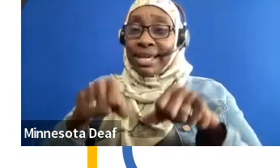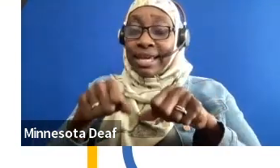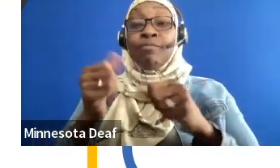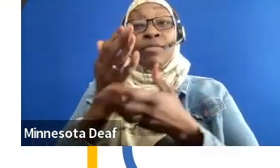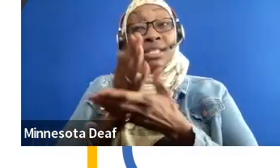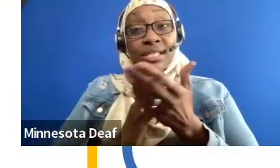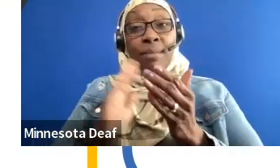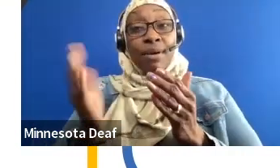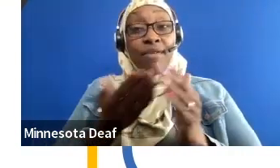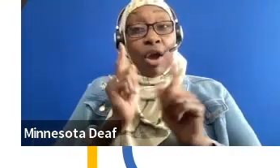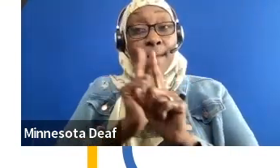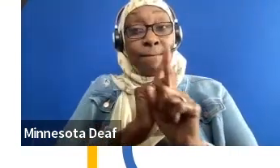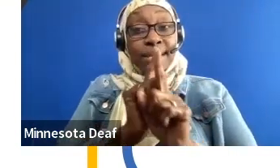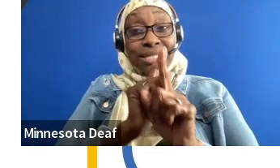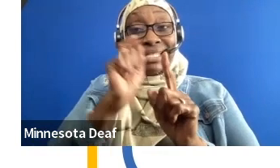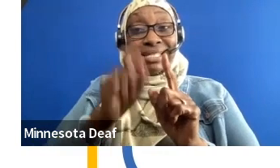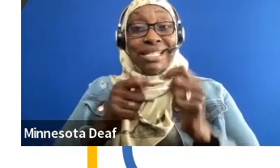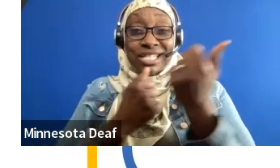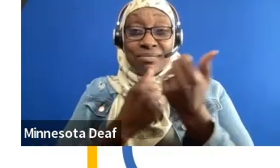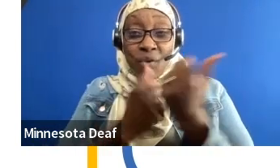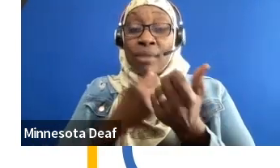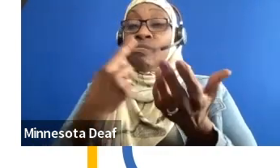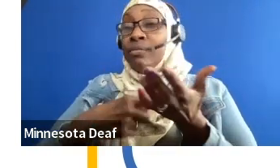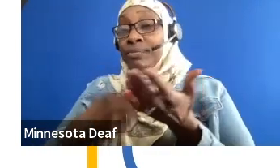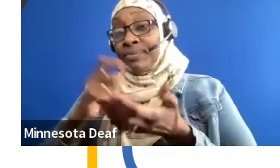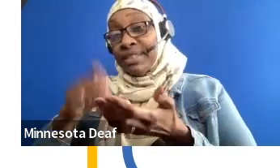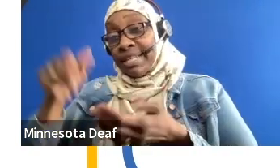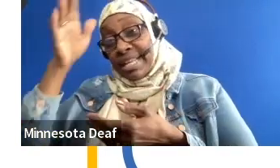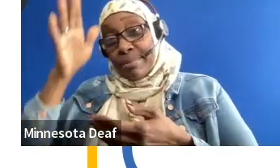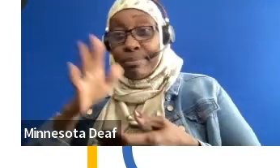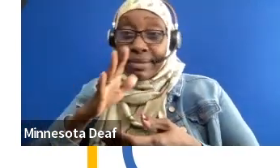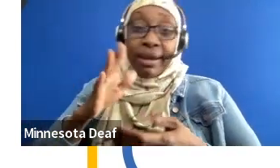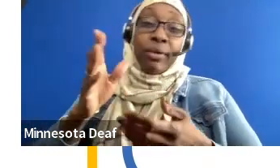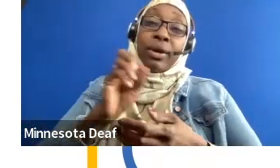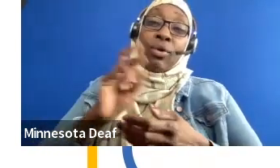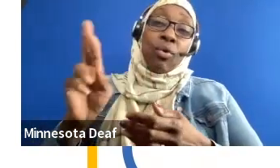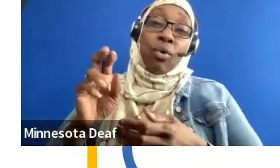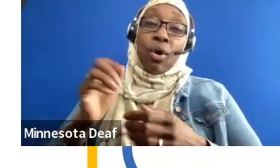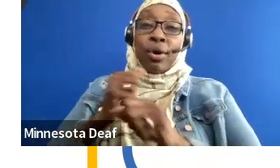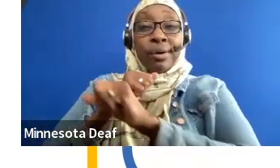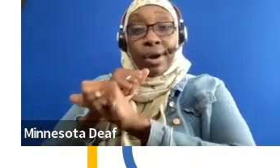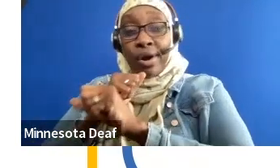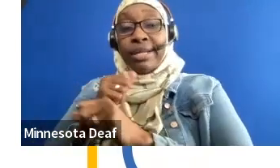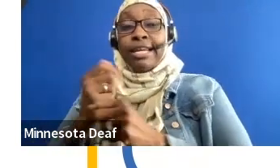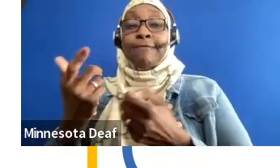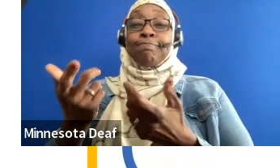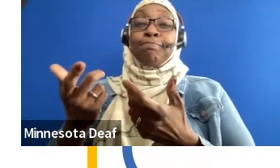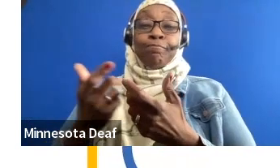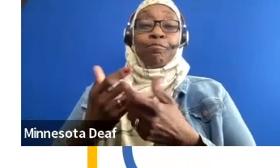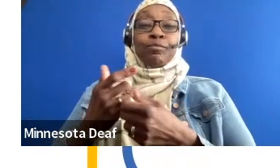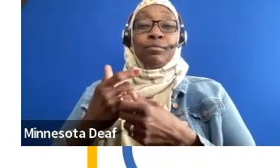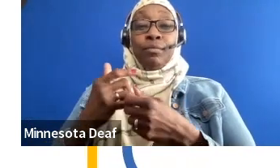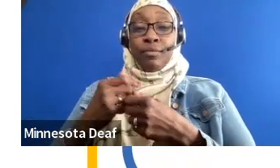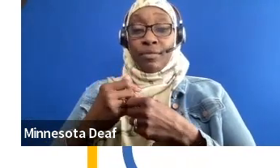with them, a parent or a guardian to help them ask questions. Some of them feel more comfortable in person, which we offer. You know, in the day of digital